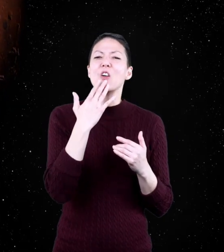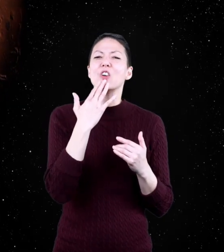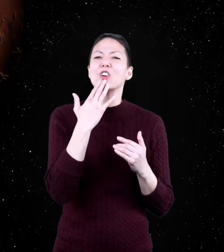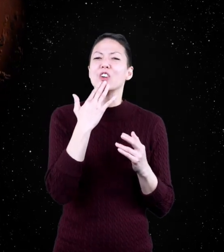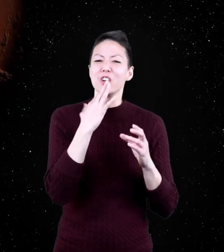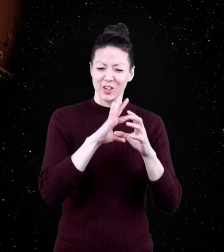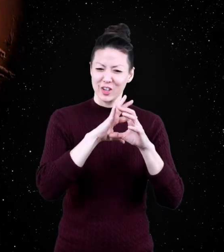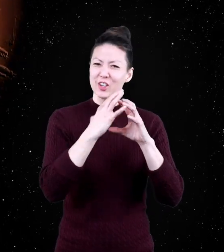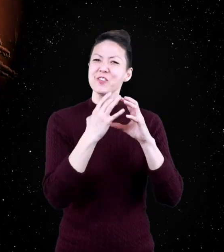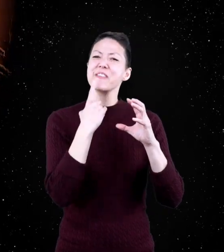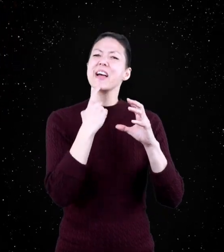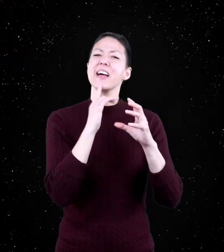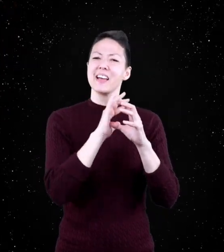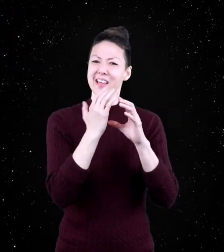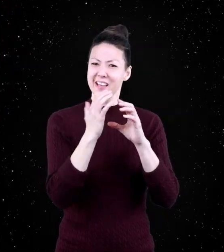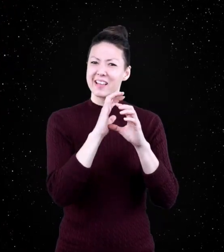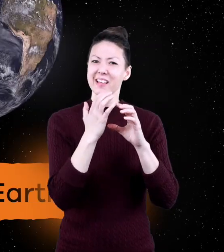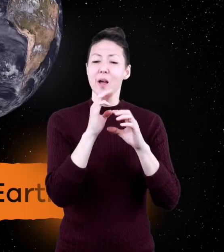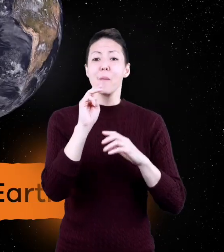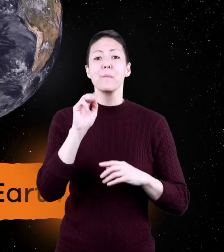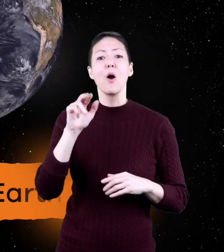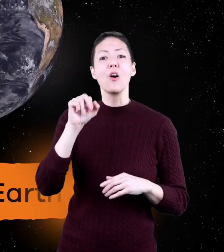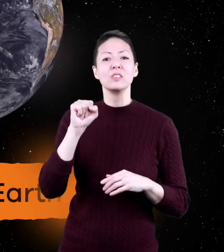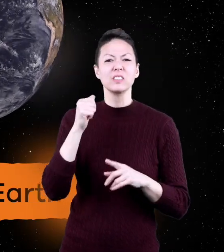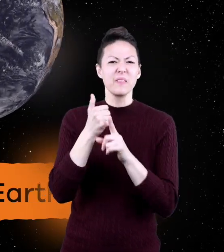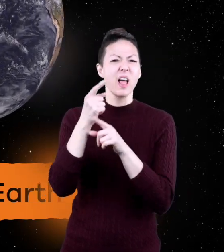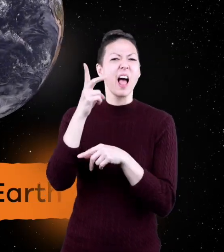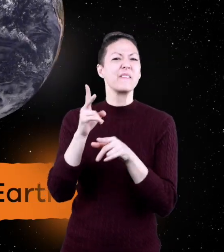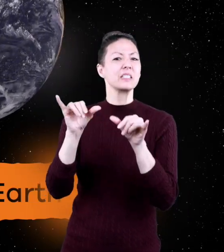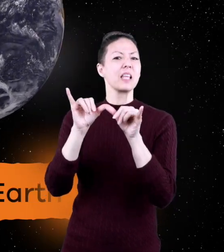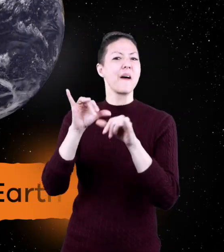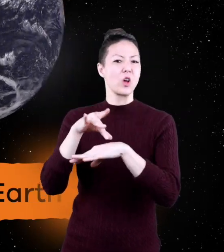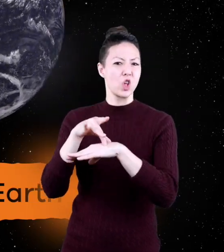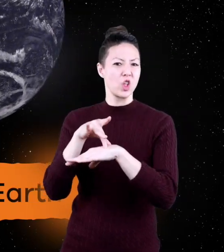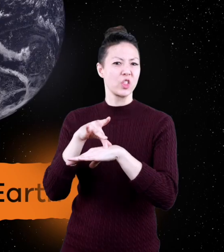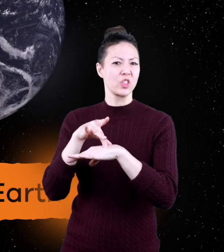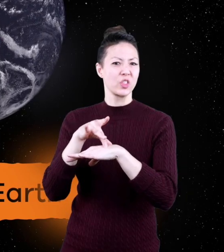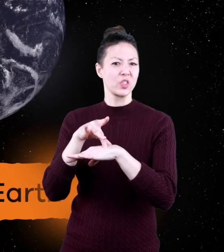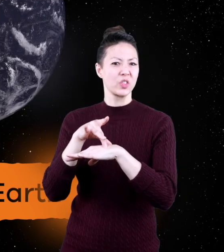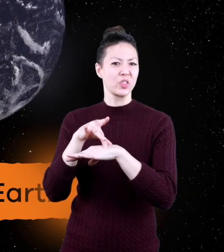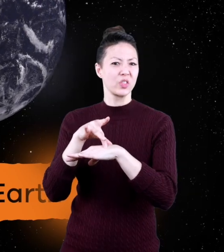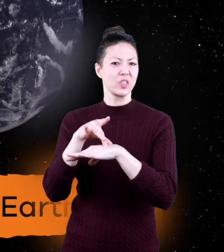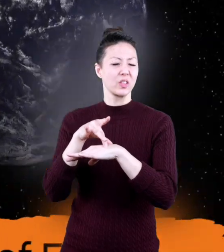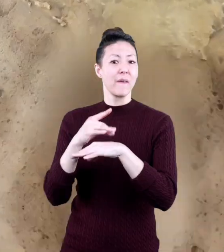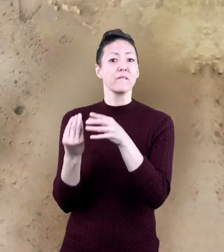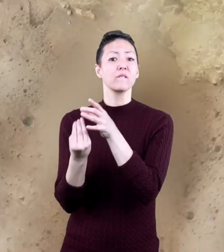its rust-colored soil. Mars is about half the size of Earth.